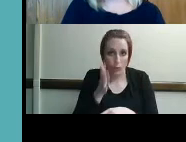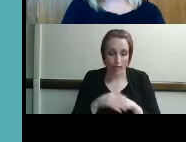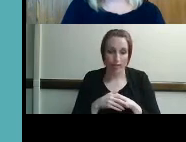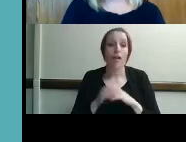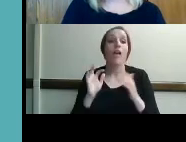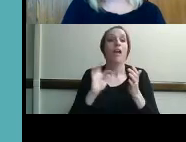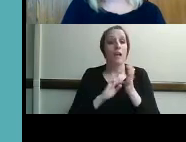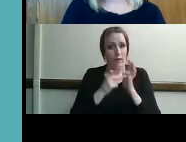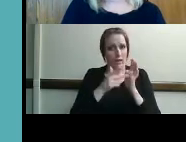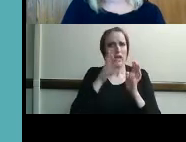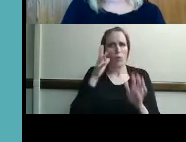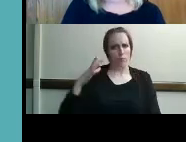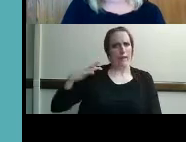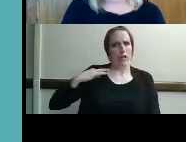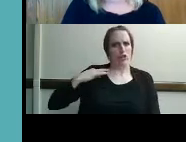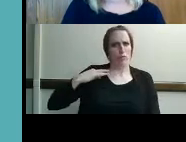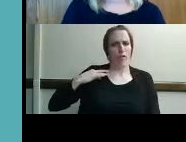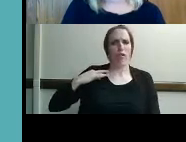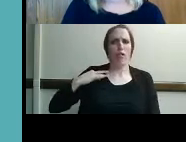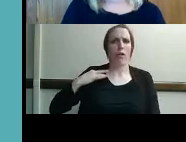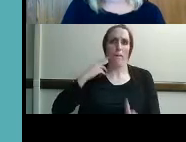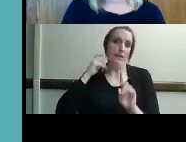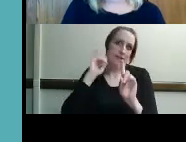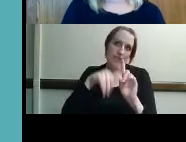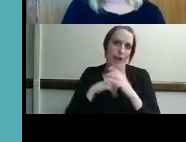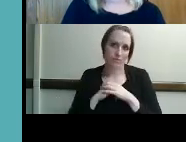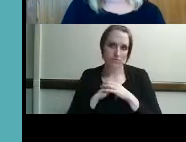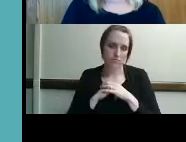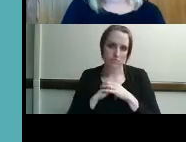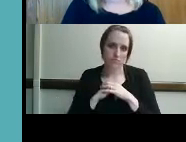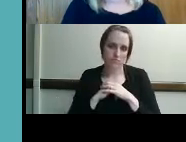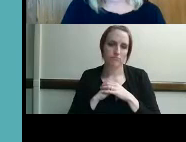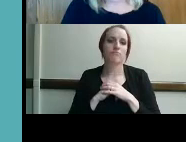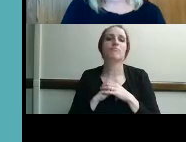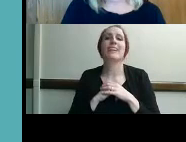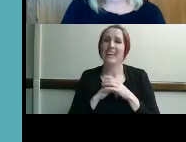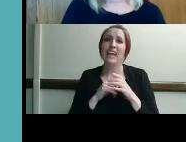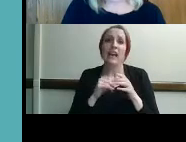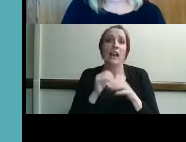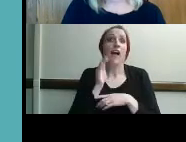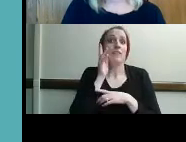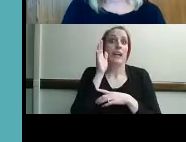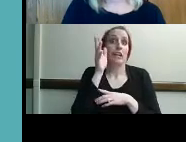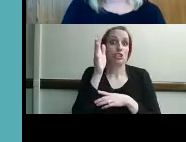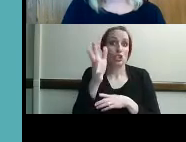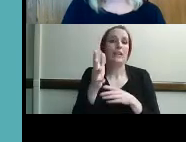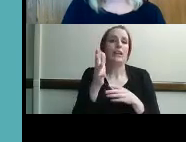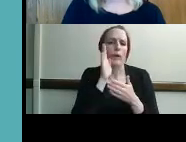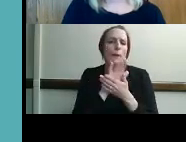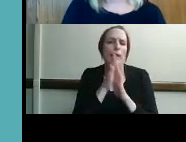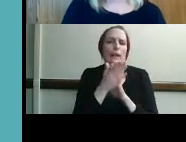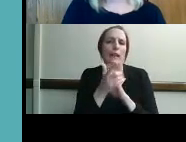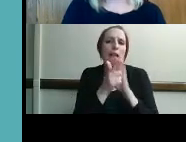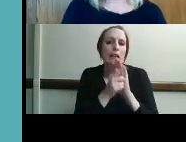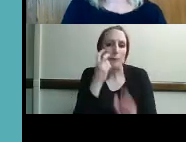progressive condition likely to lead to legal blindness and the severely hard of